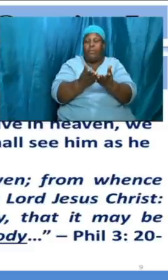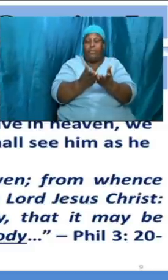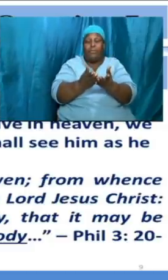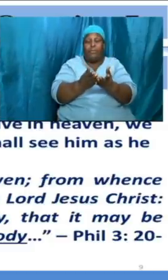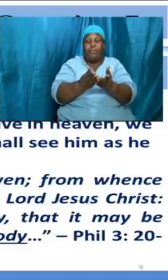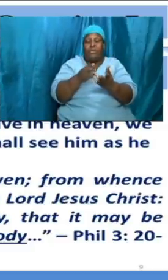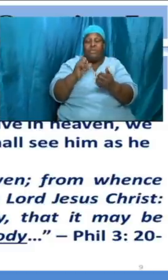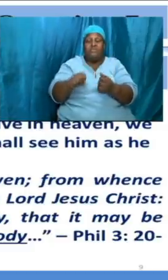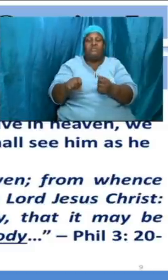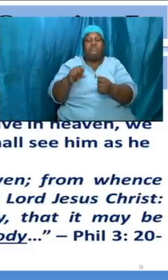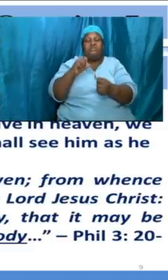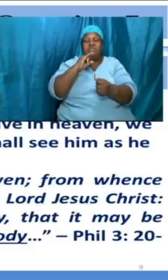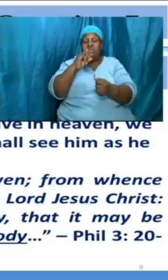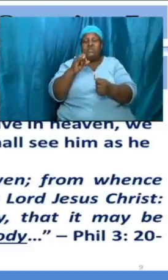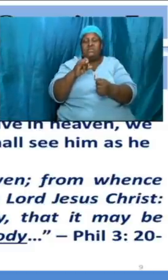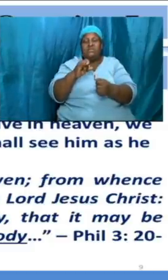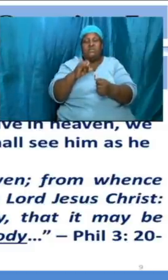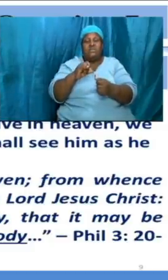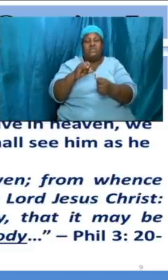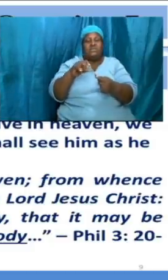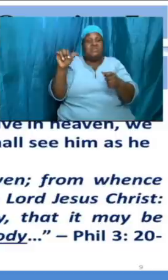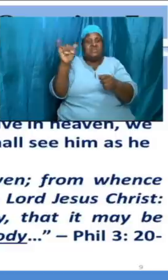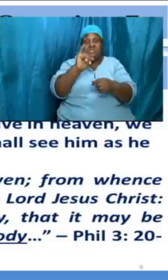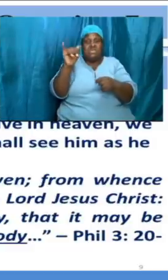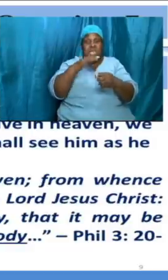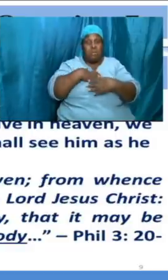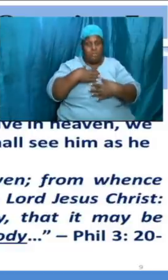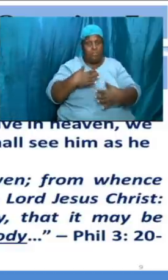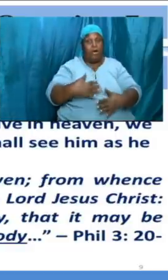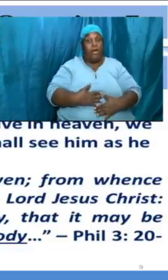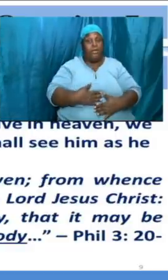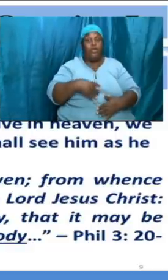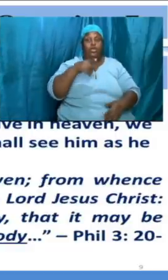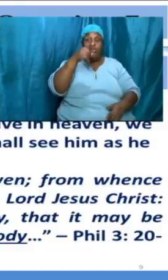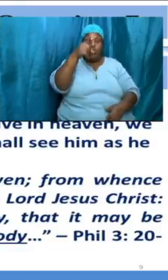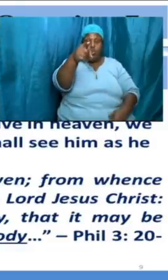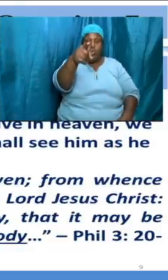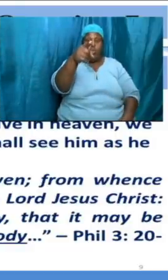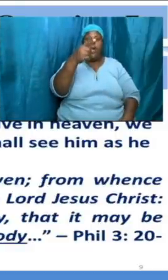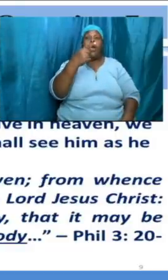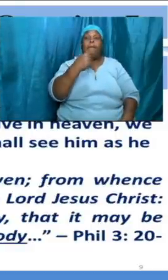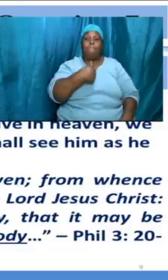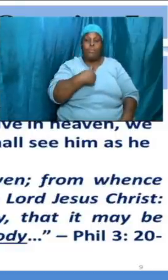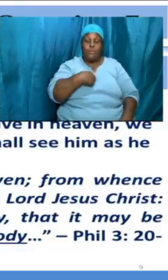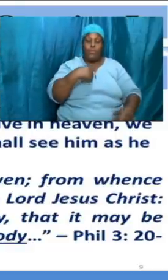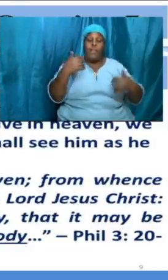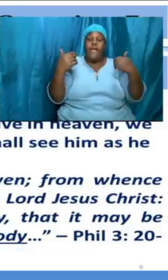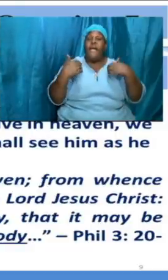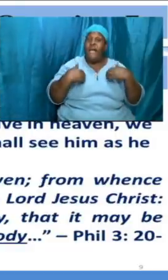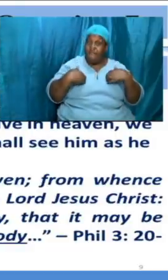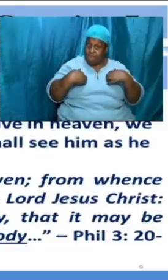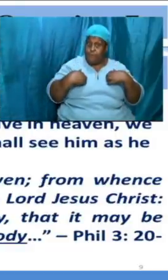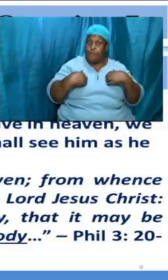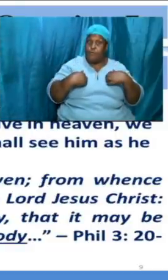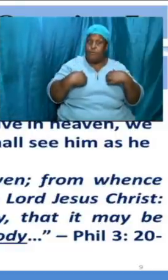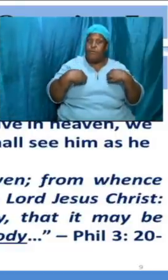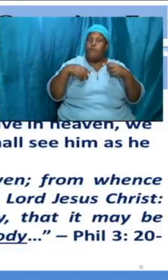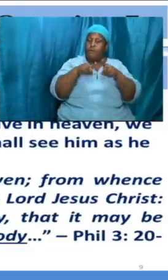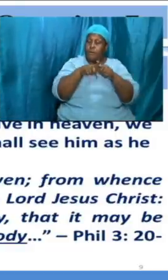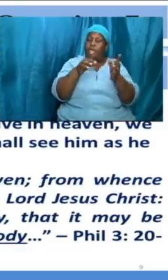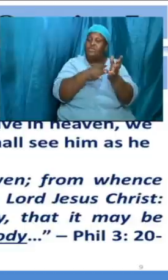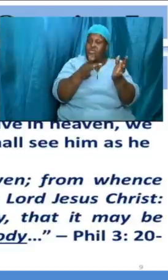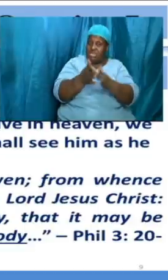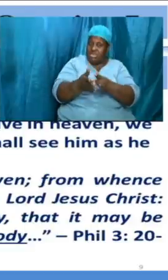glorified body that you and i will have this is bible let us look at